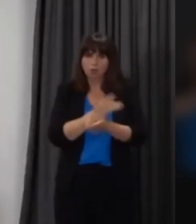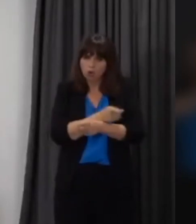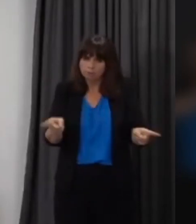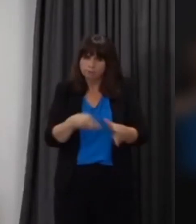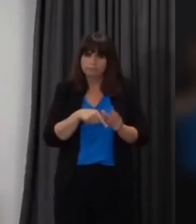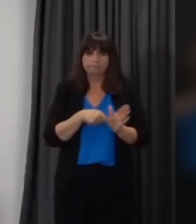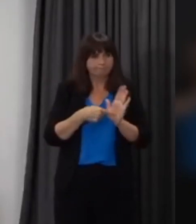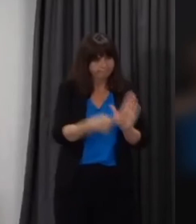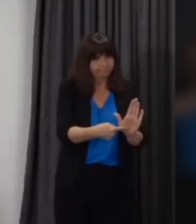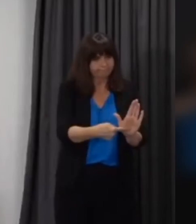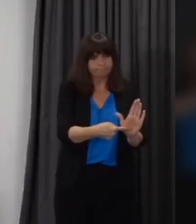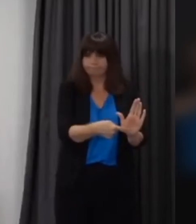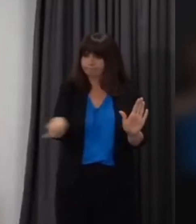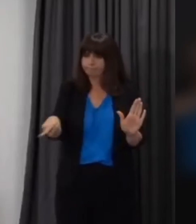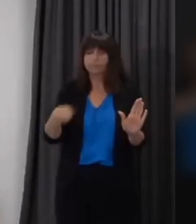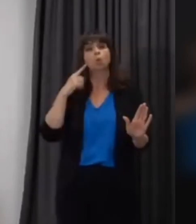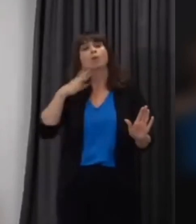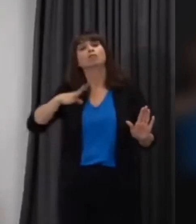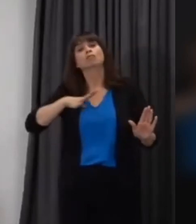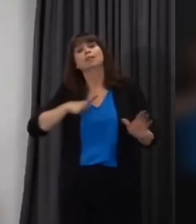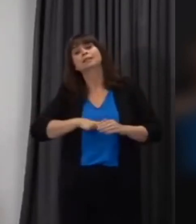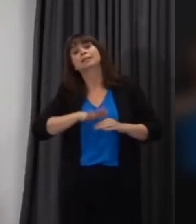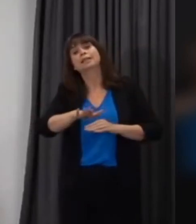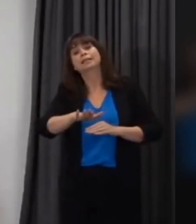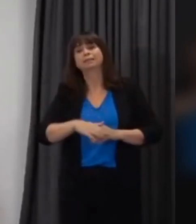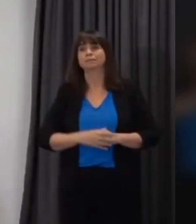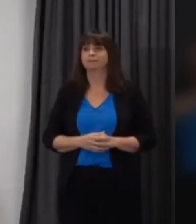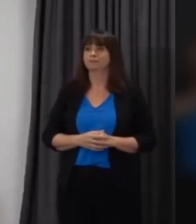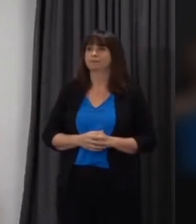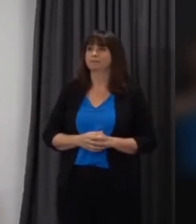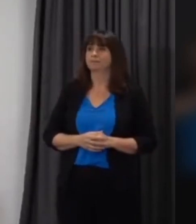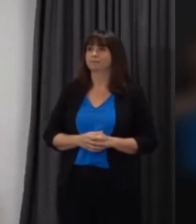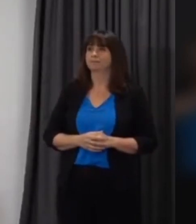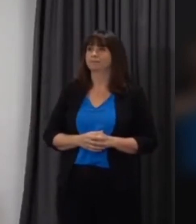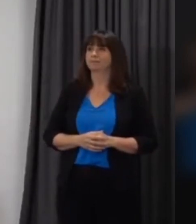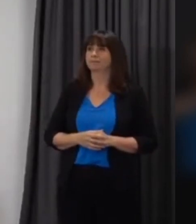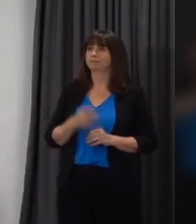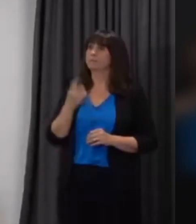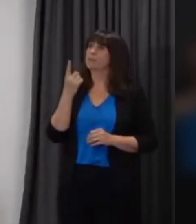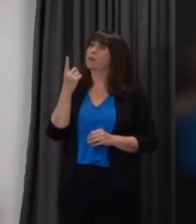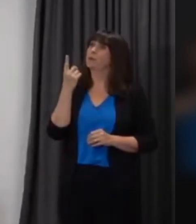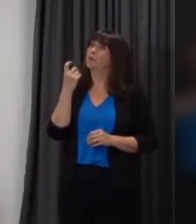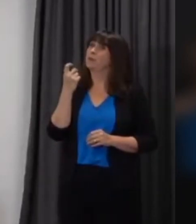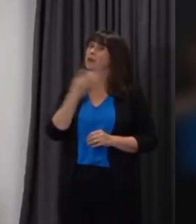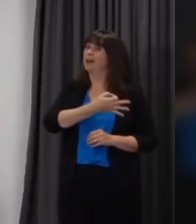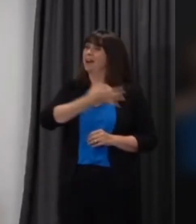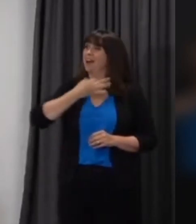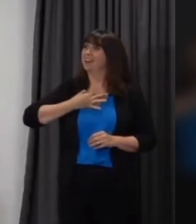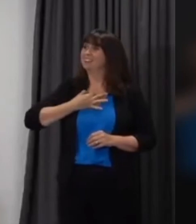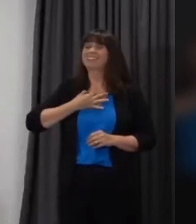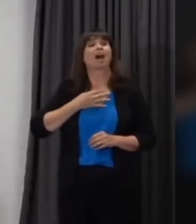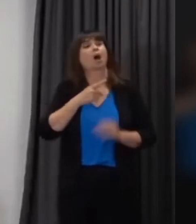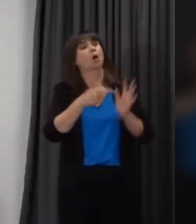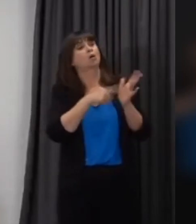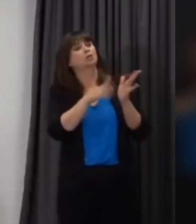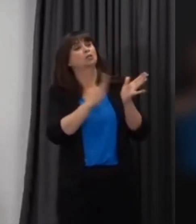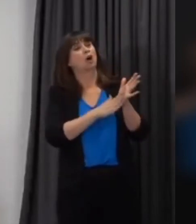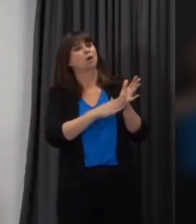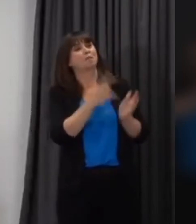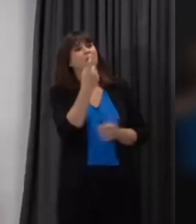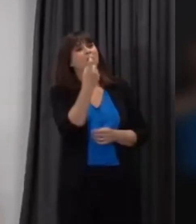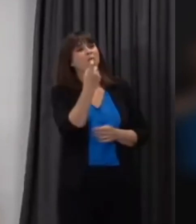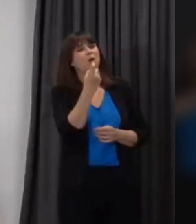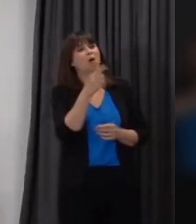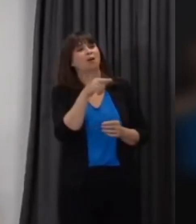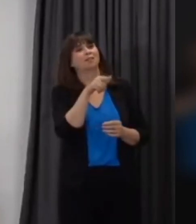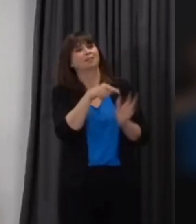more students go back to school oh tom i've been told that i can have one final